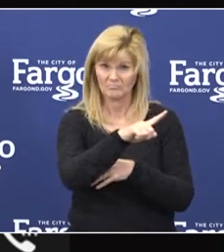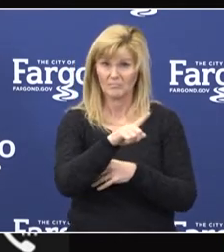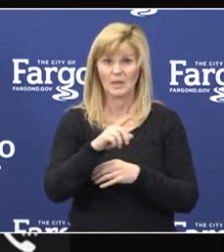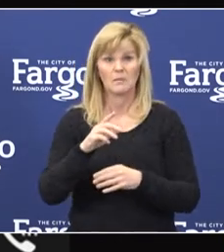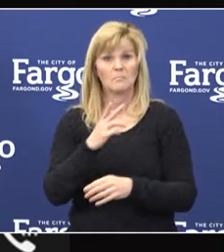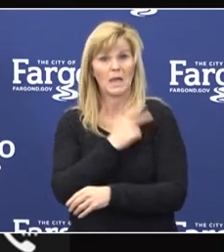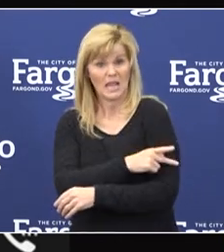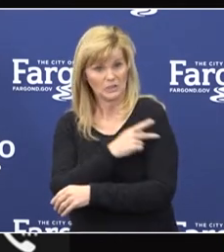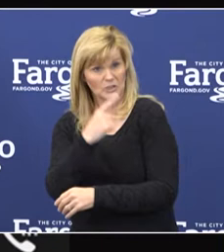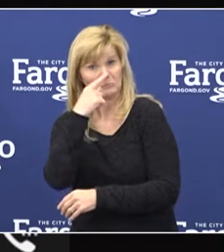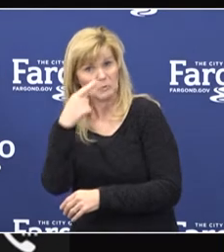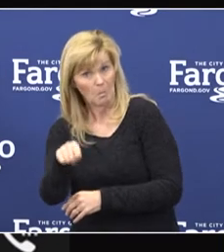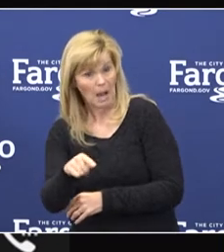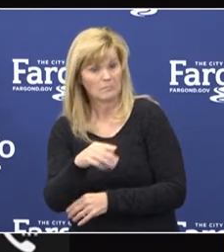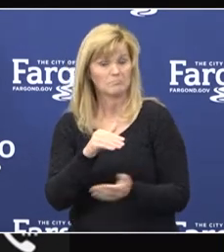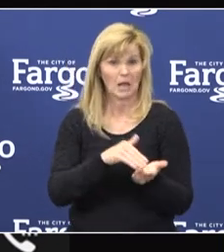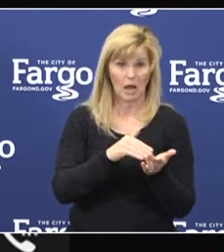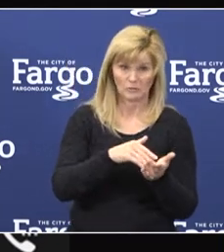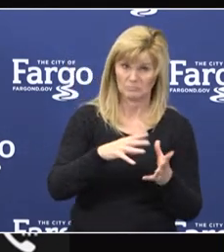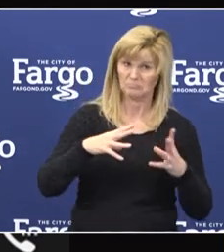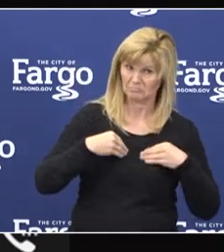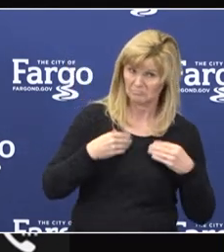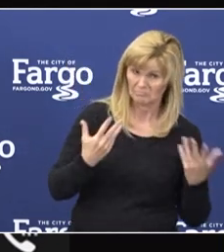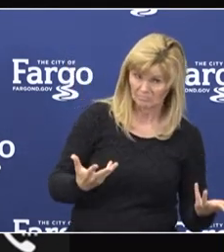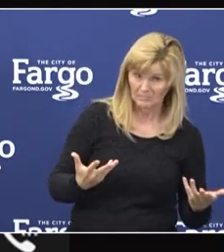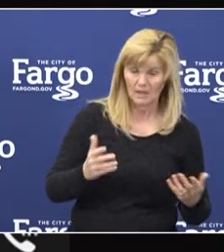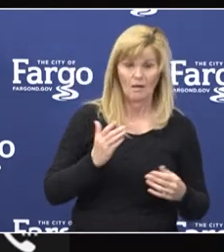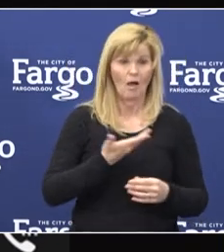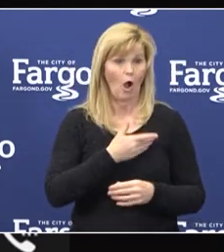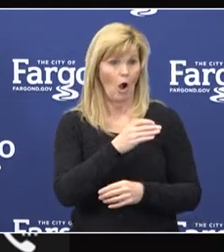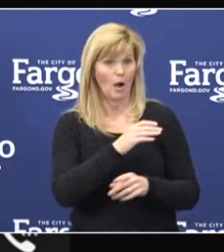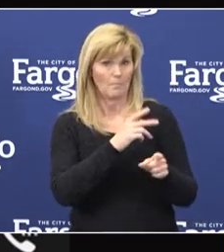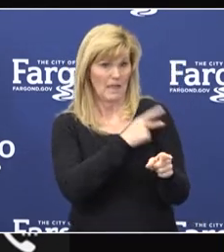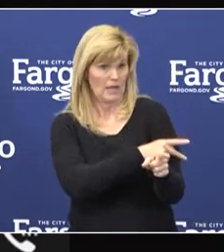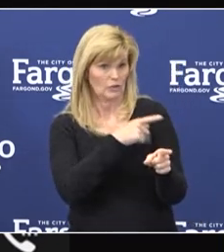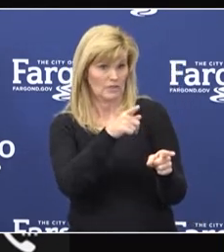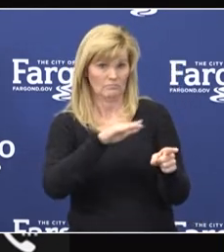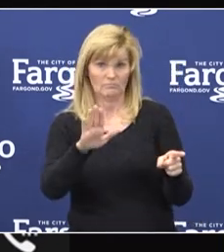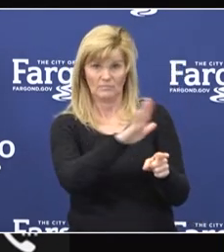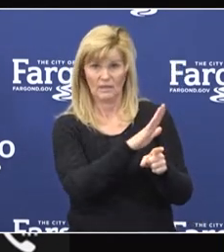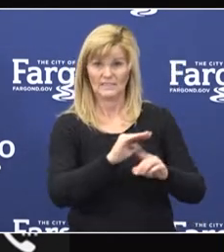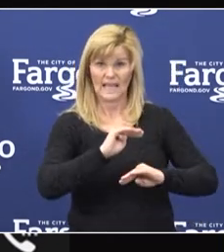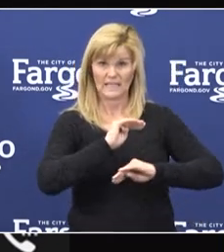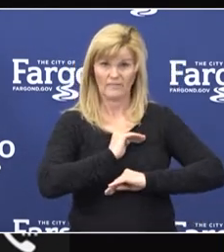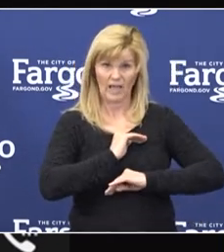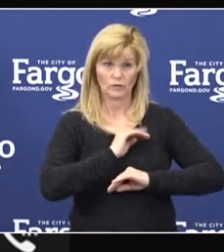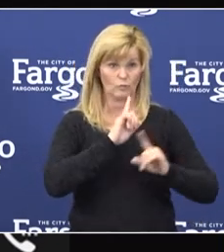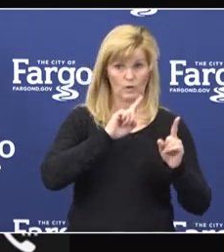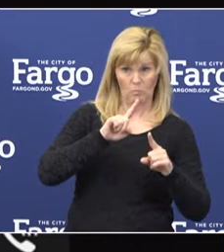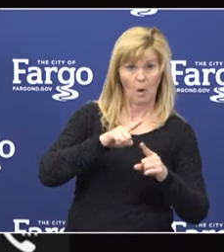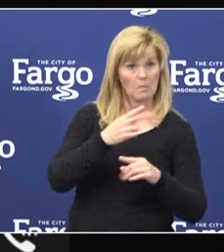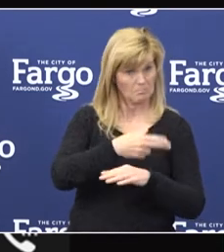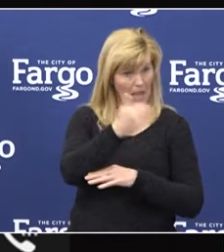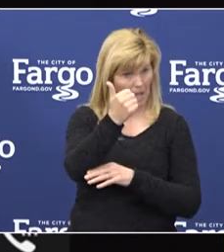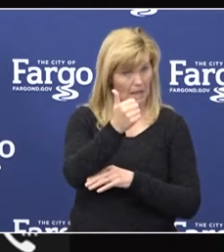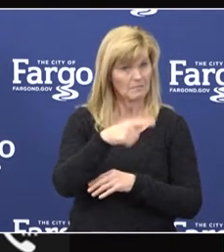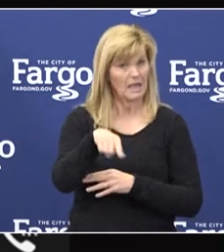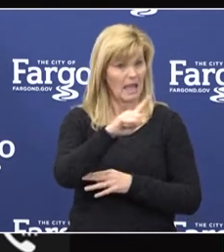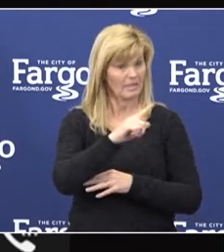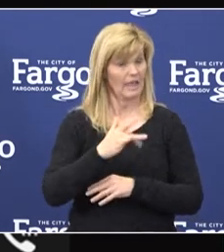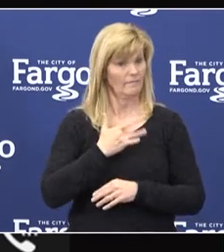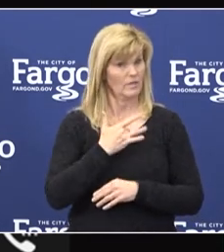and patients. Satisfaction of our patients is high and is reported to be as good or